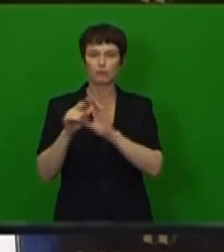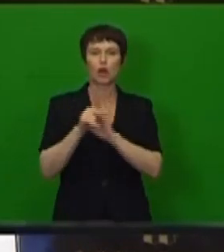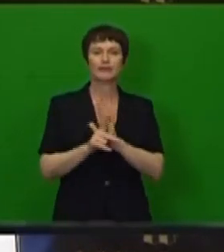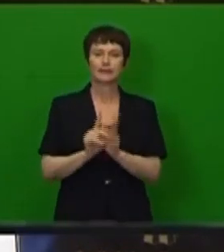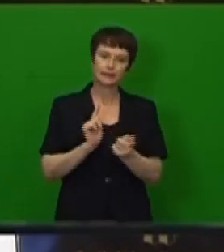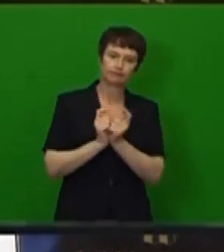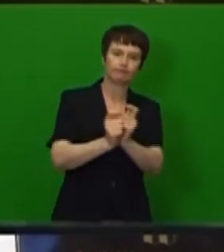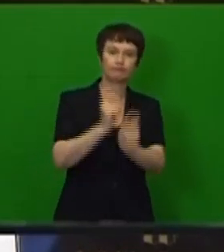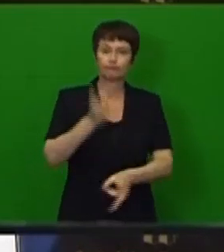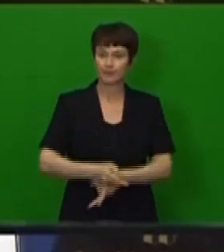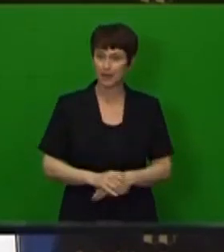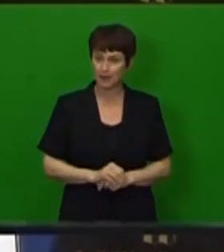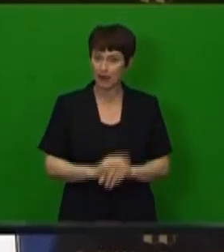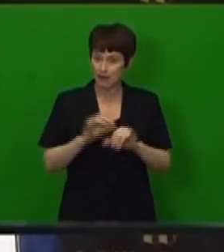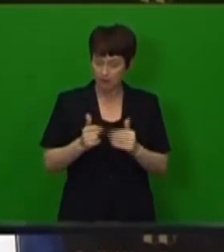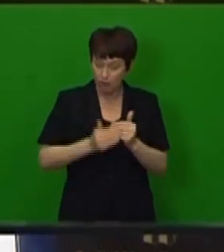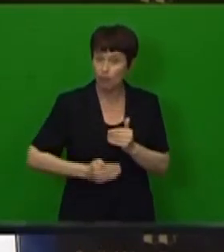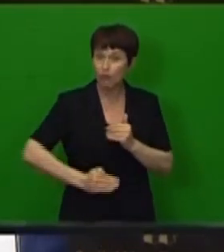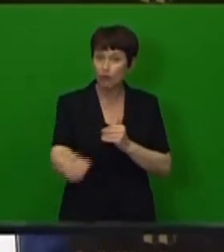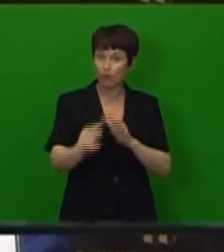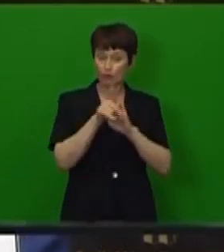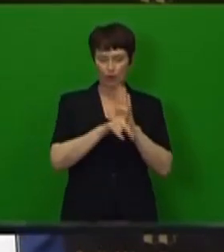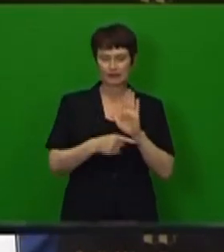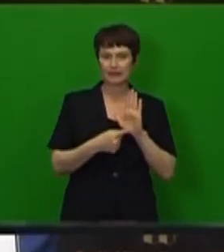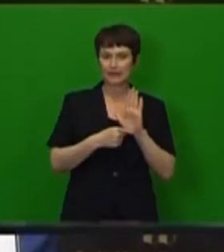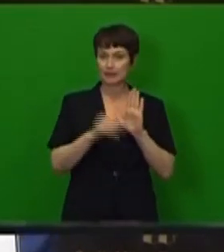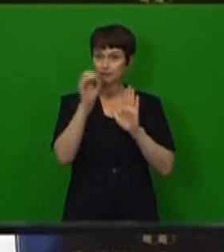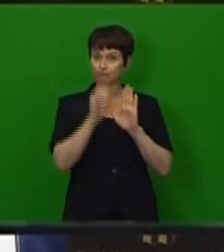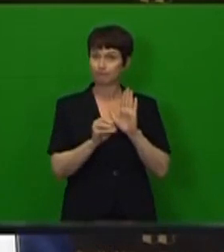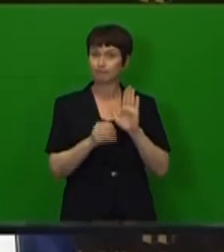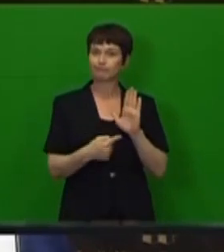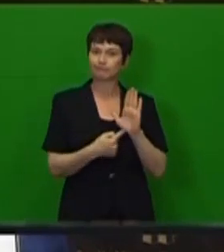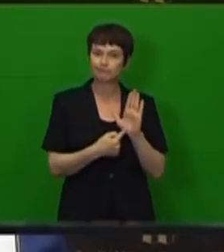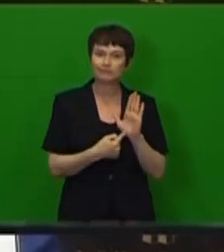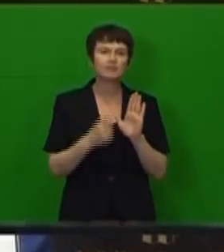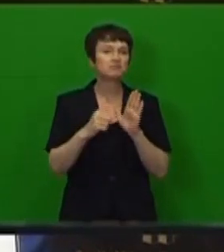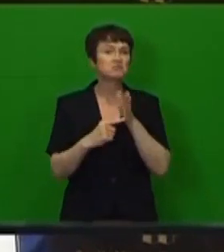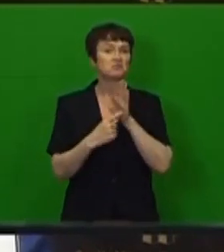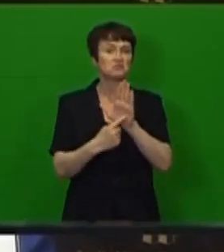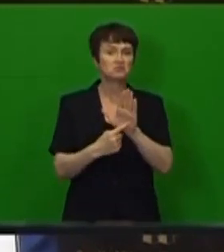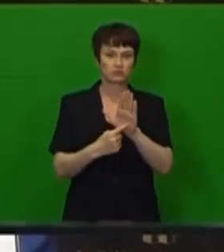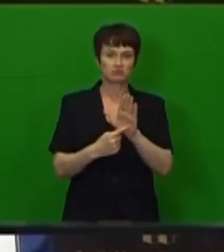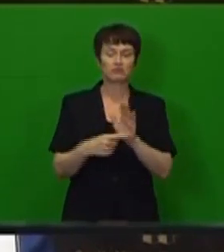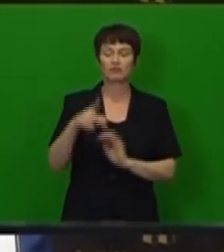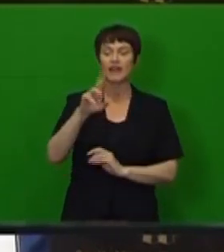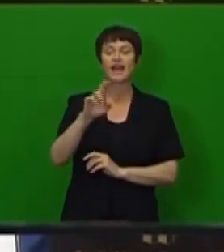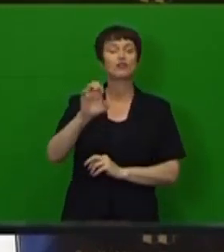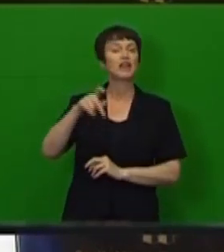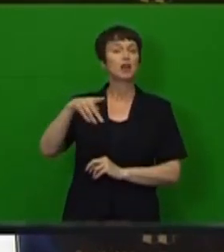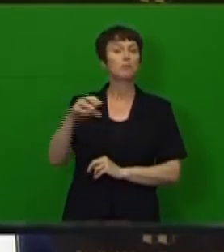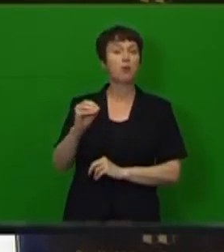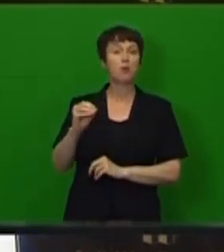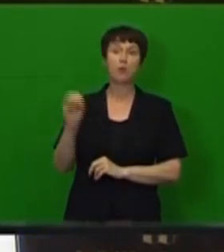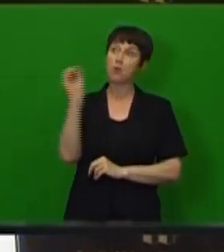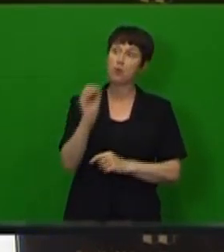over the forecast period generated by the quarterly projection model indicated no changes to the repo rate. This